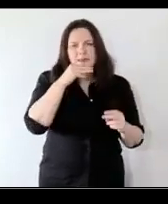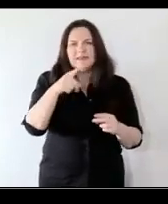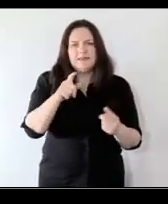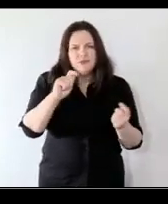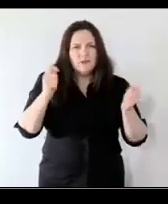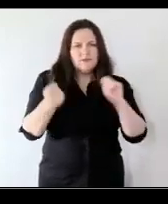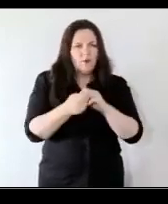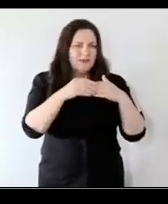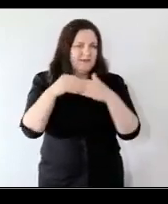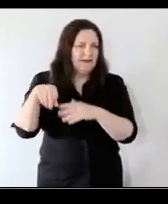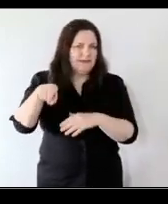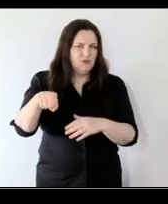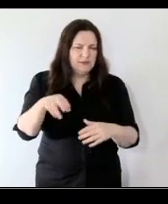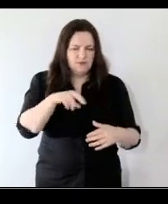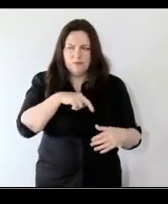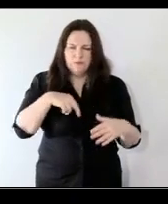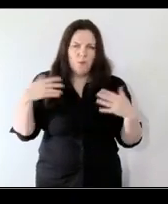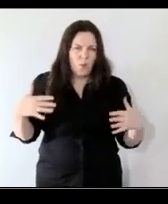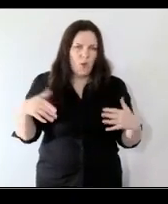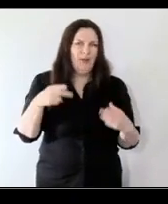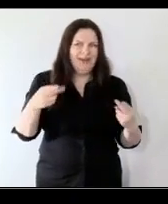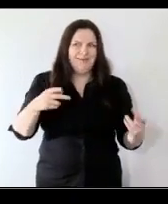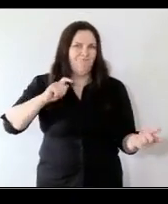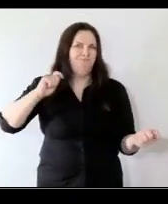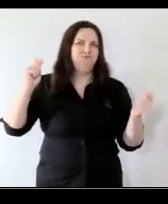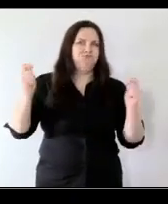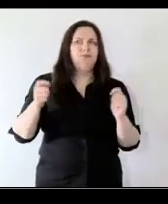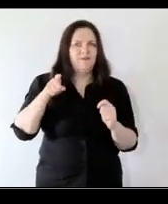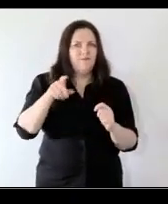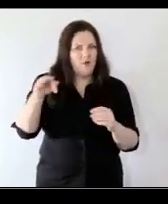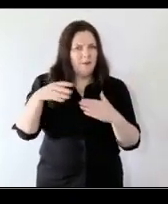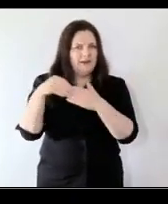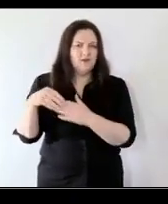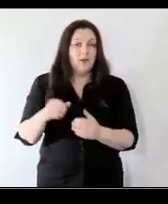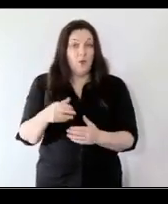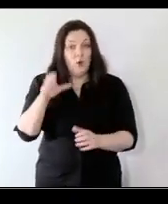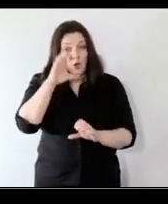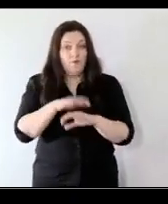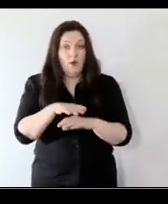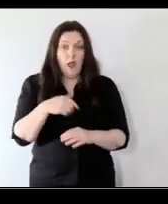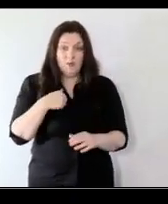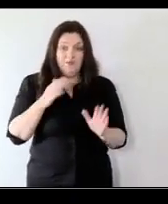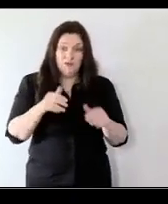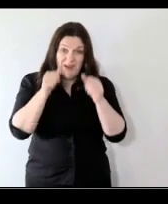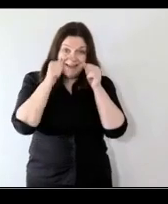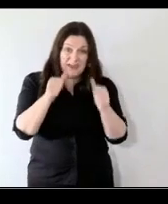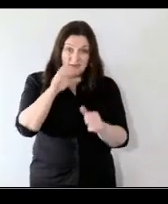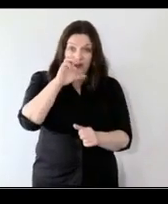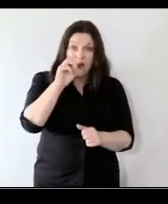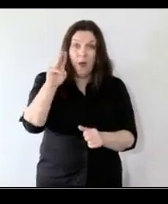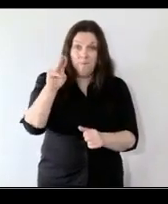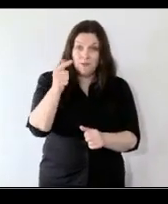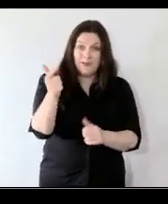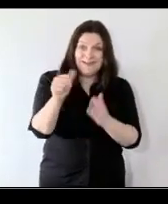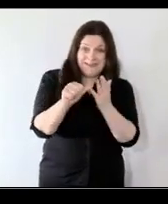and that i think is what we're looking for um i was at the cop just for one day